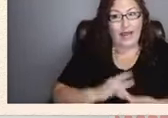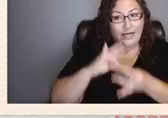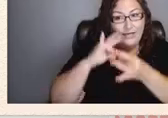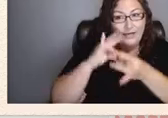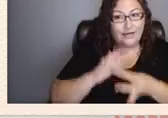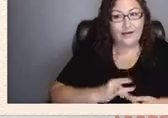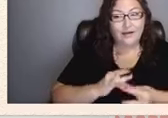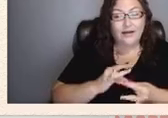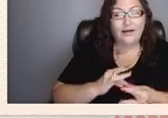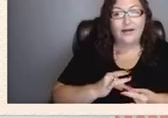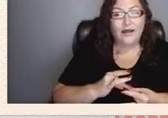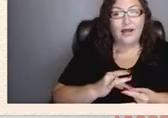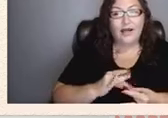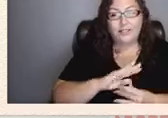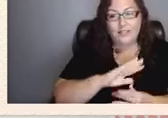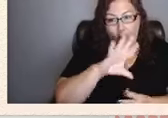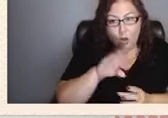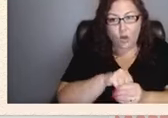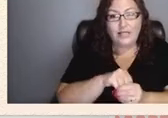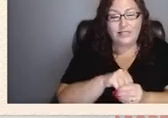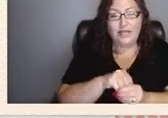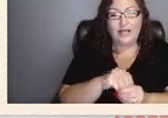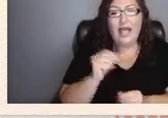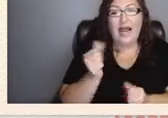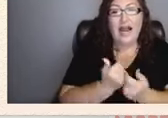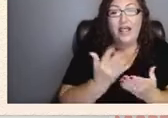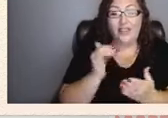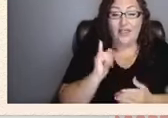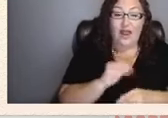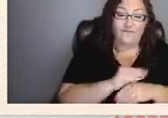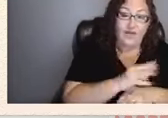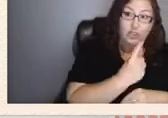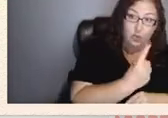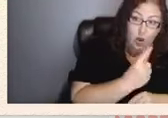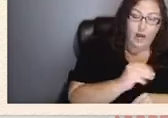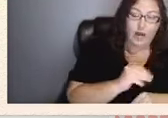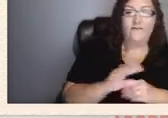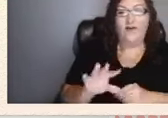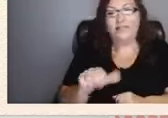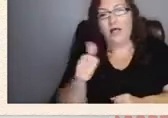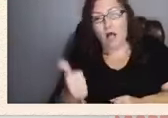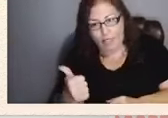holistic and anything that affects one affects the other and vice versa